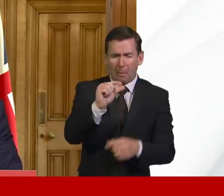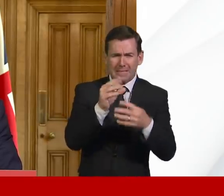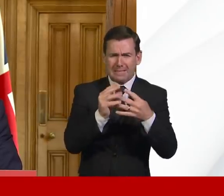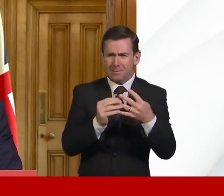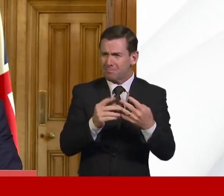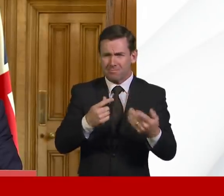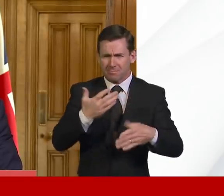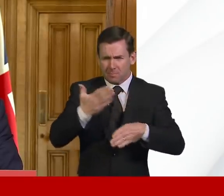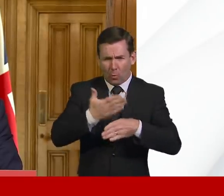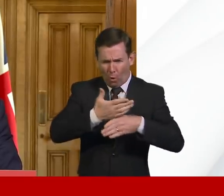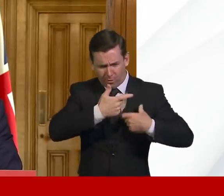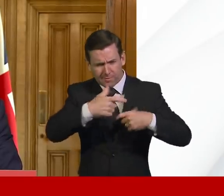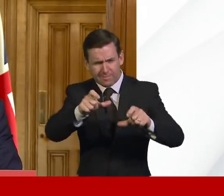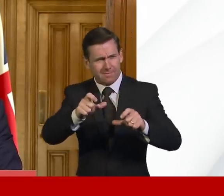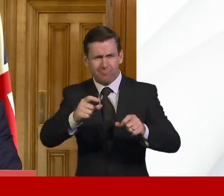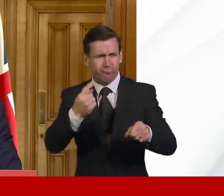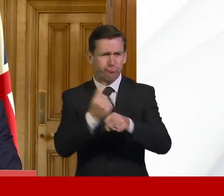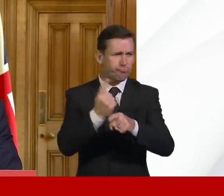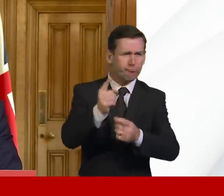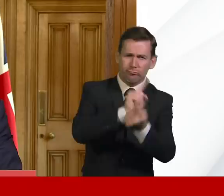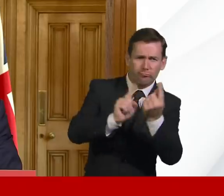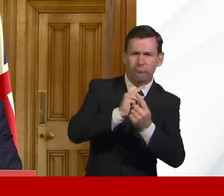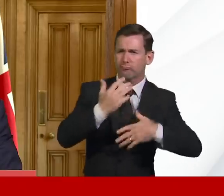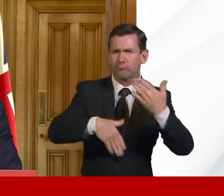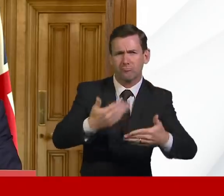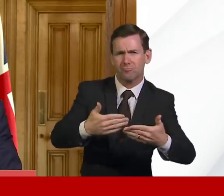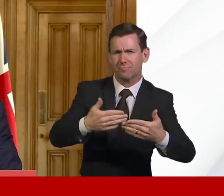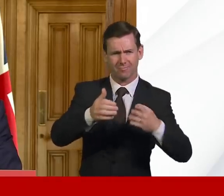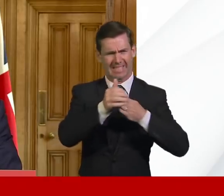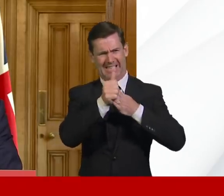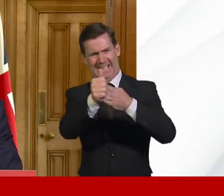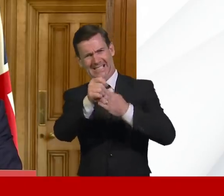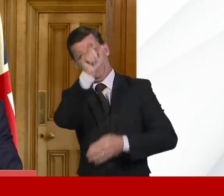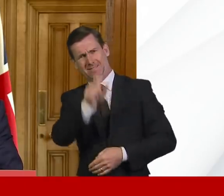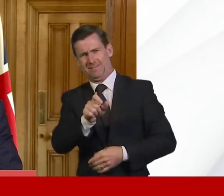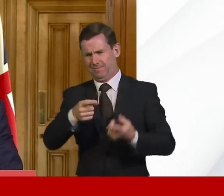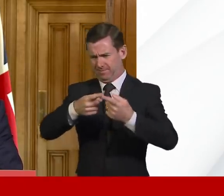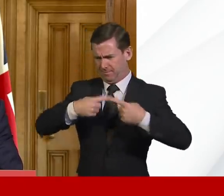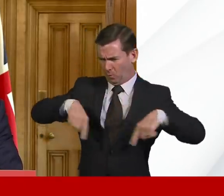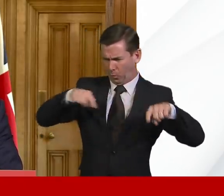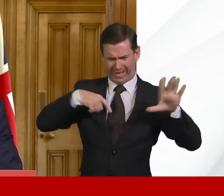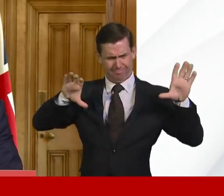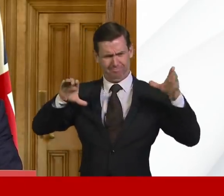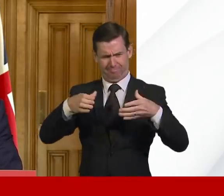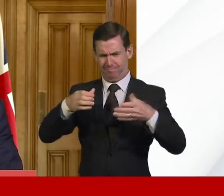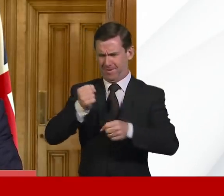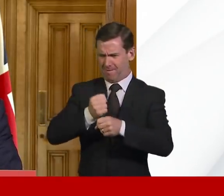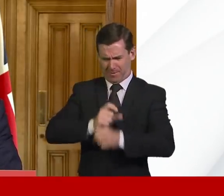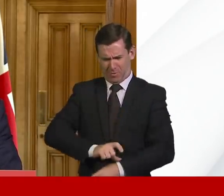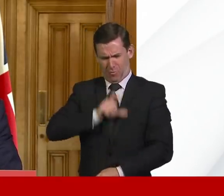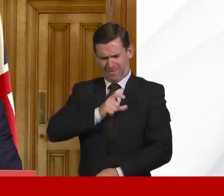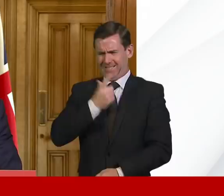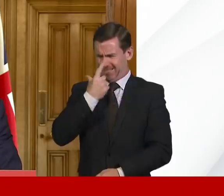The government is totally united in ensuring that we combat this virus and that we bounce back the other side of it.